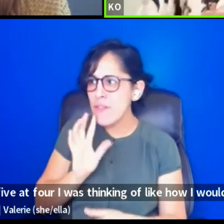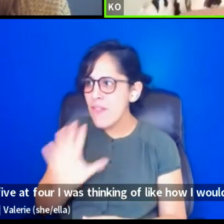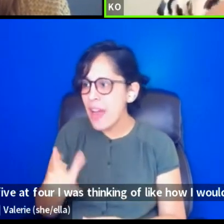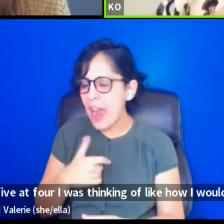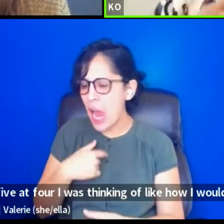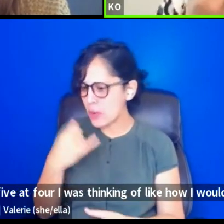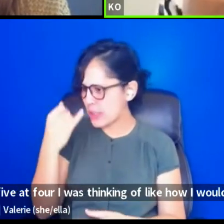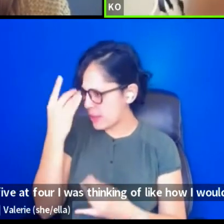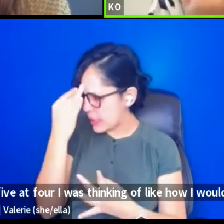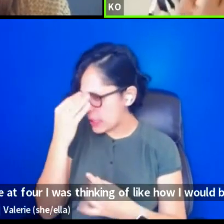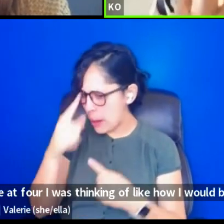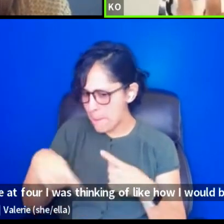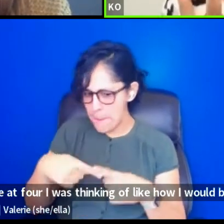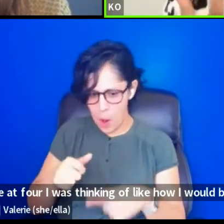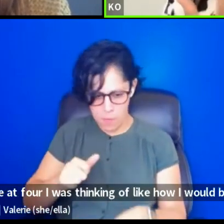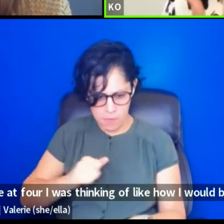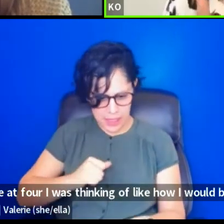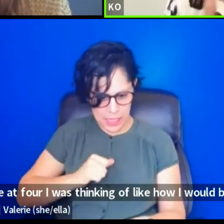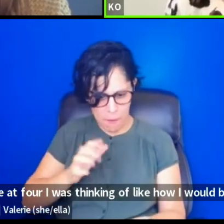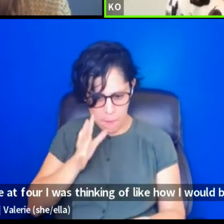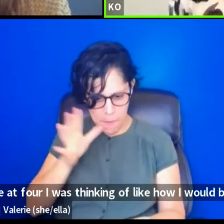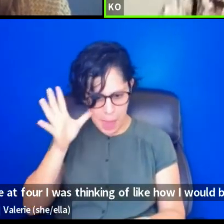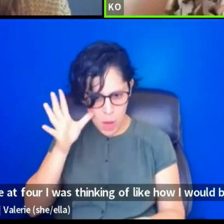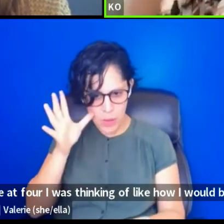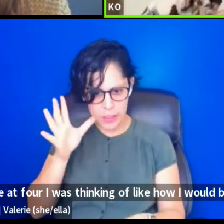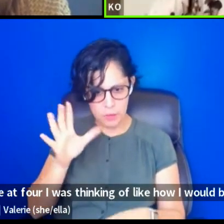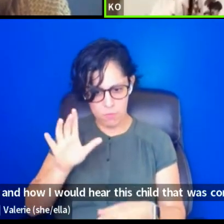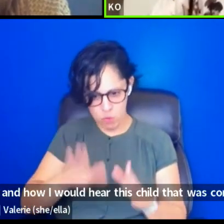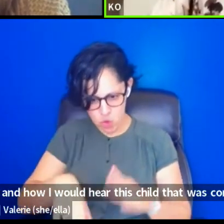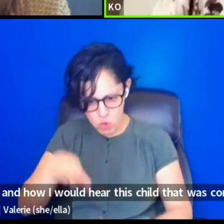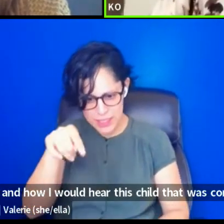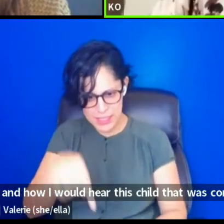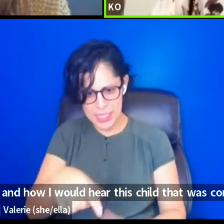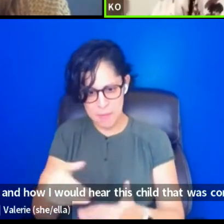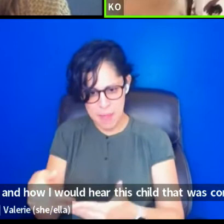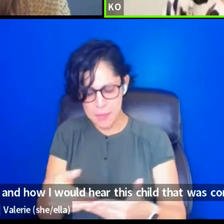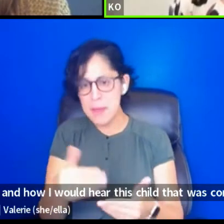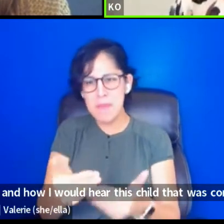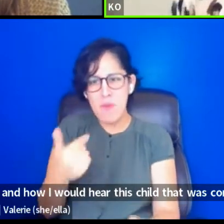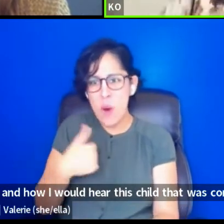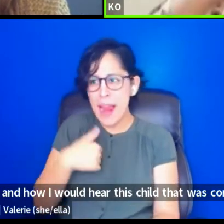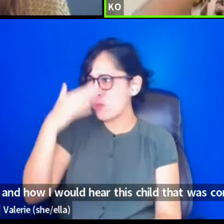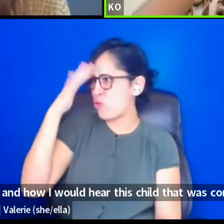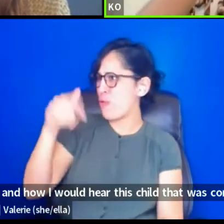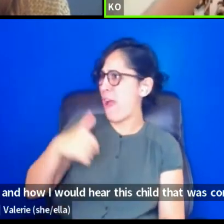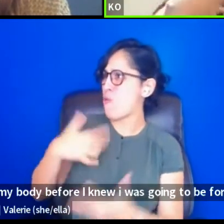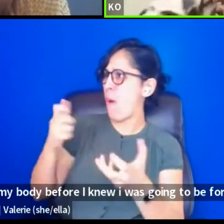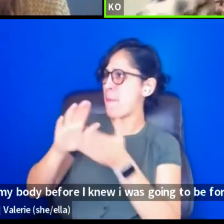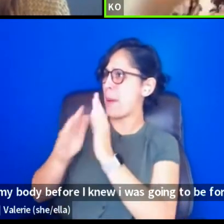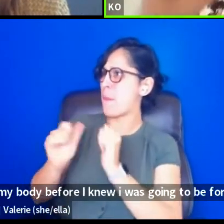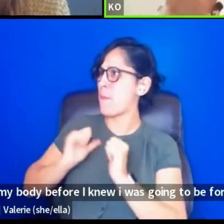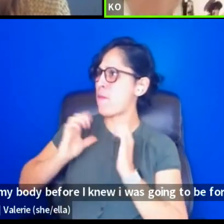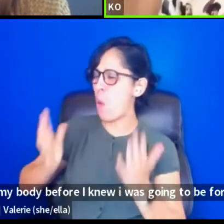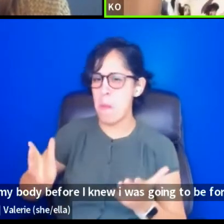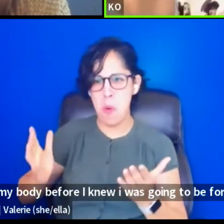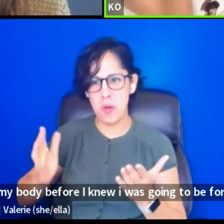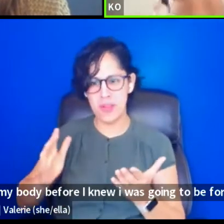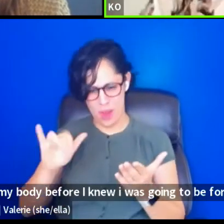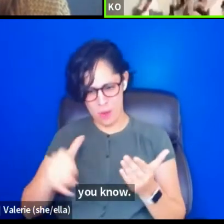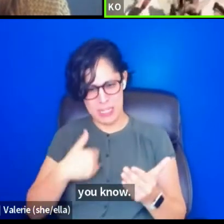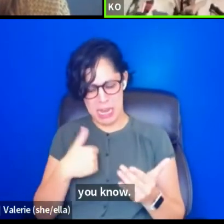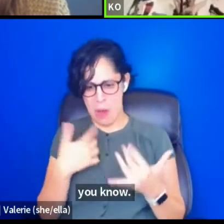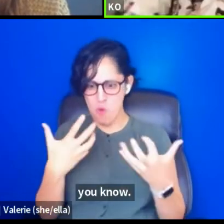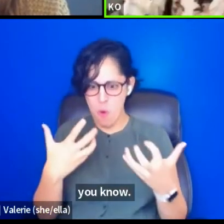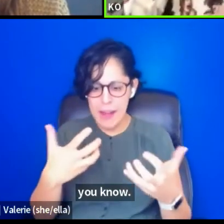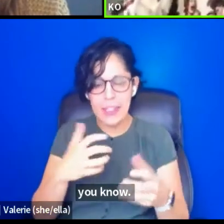and how I would fear this child that was coming out of my body before I knew I was going to be a performer, you know? And so throughout my career, I was just sort of